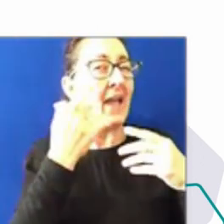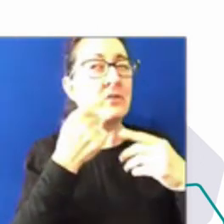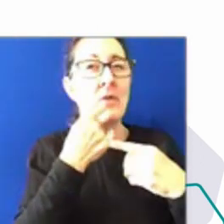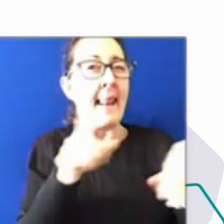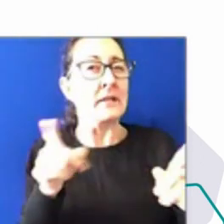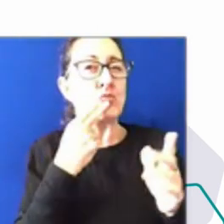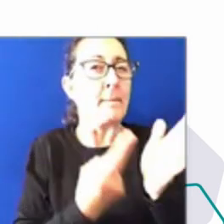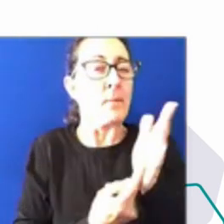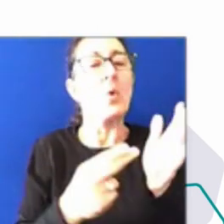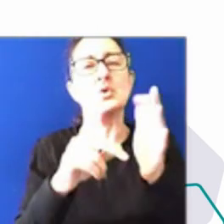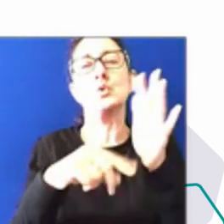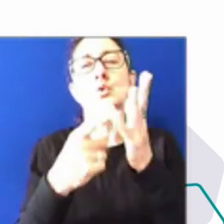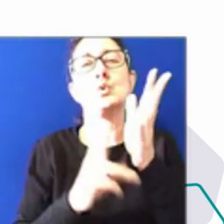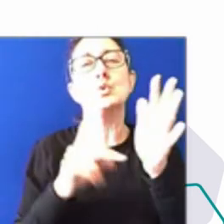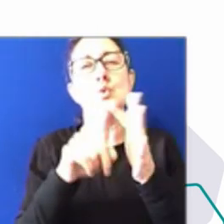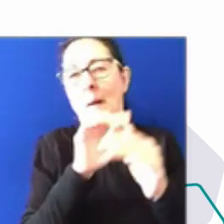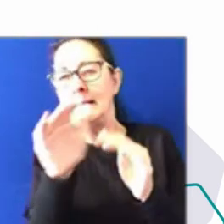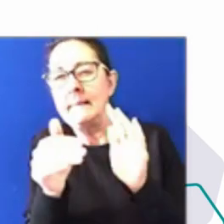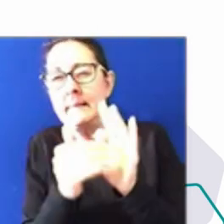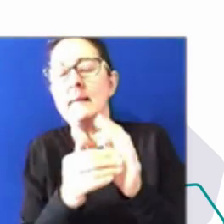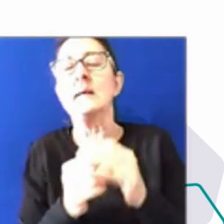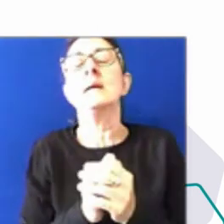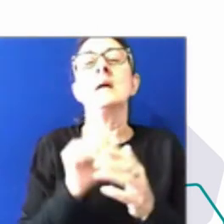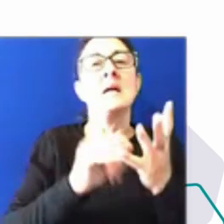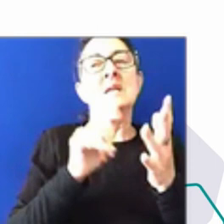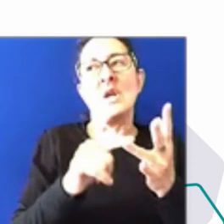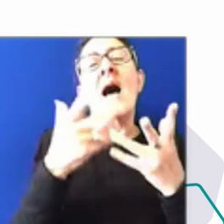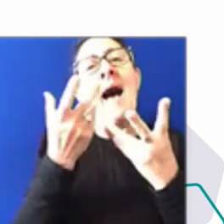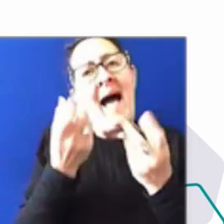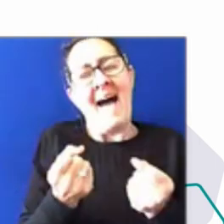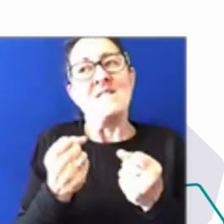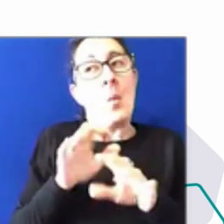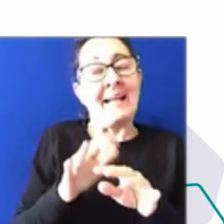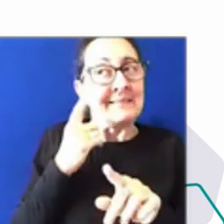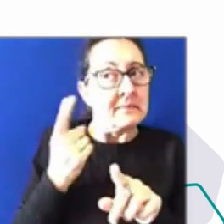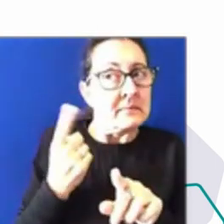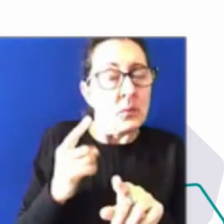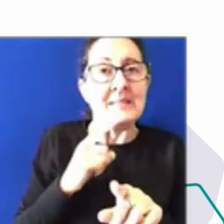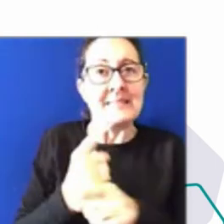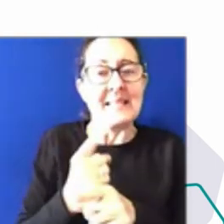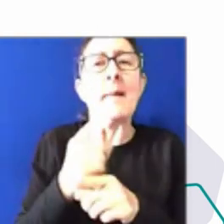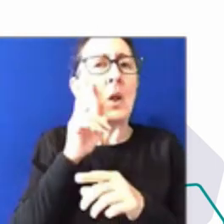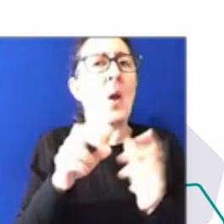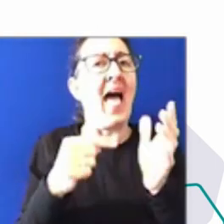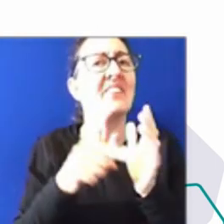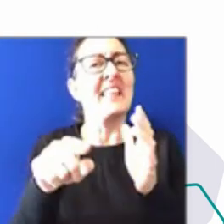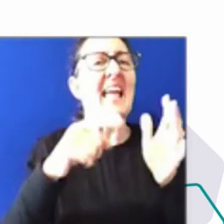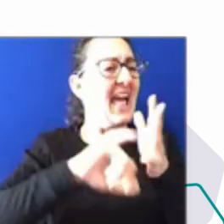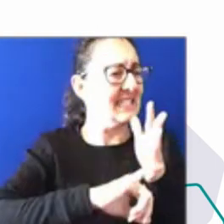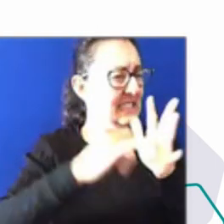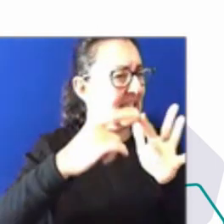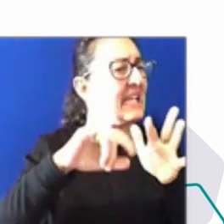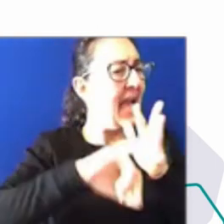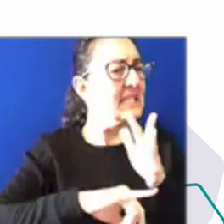underway that go to some of these issues around looking at the SES performance framework, about looking at